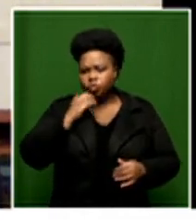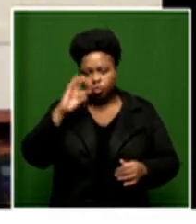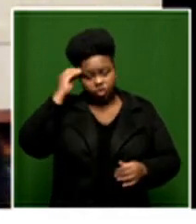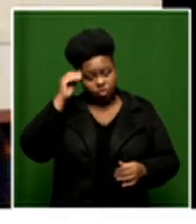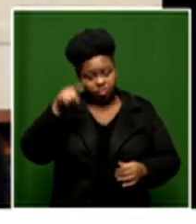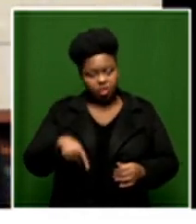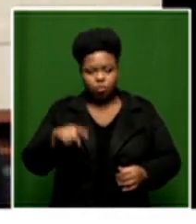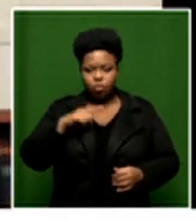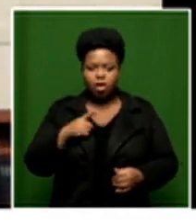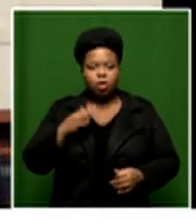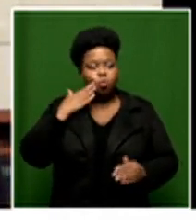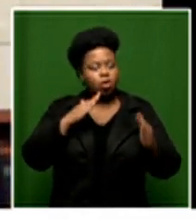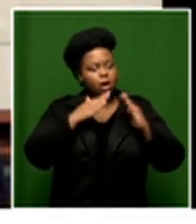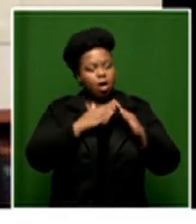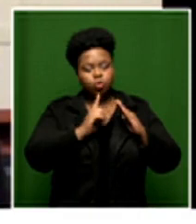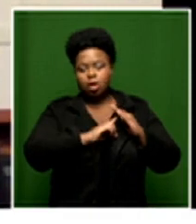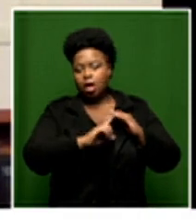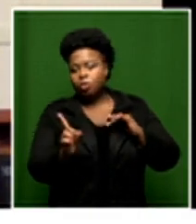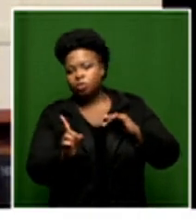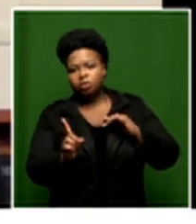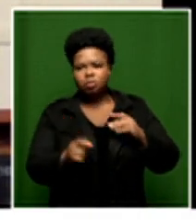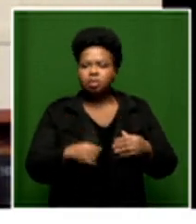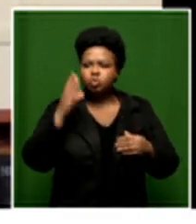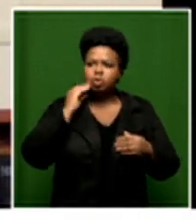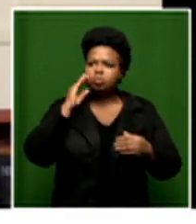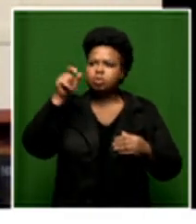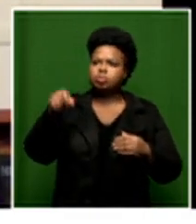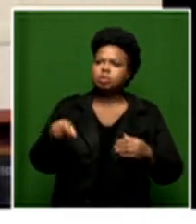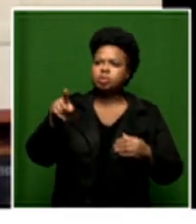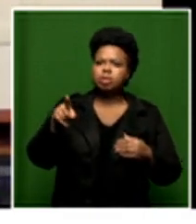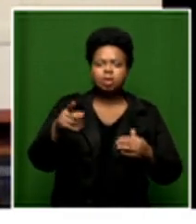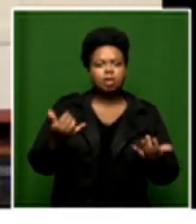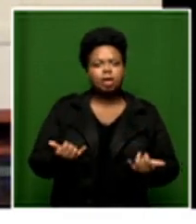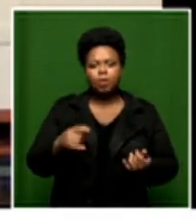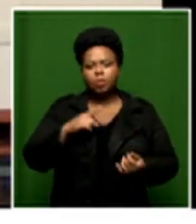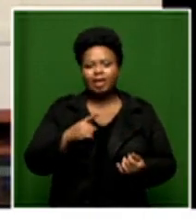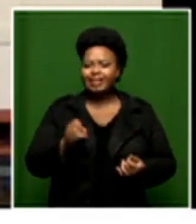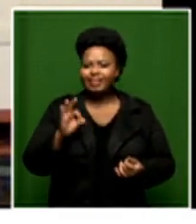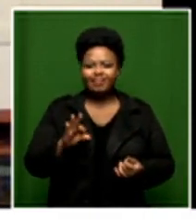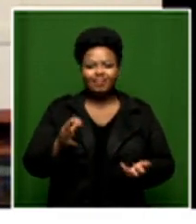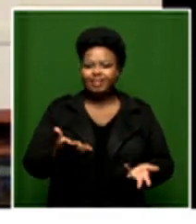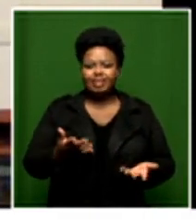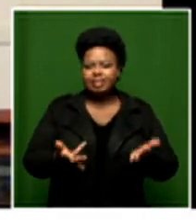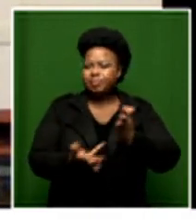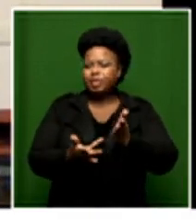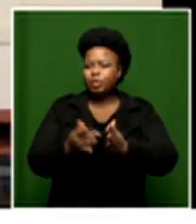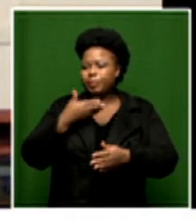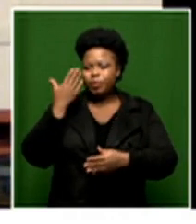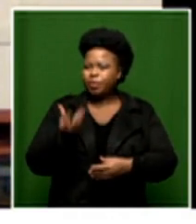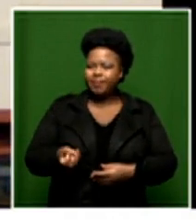in making sure that as you walk out of your own house you're not faced with someone who in the absence of a device a